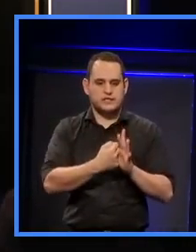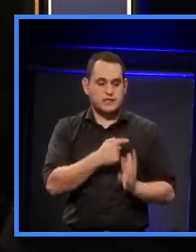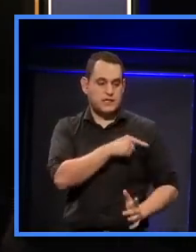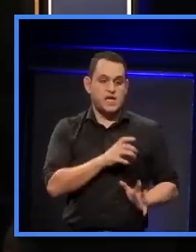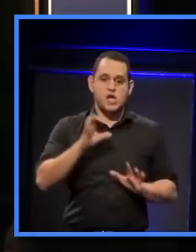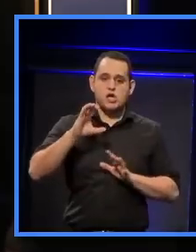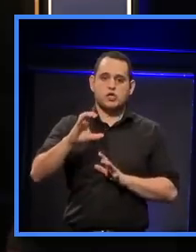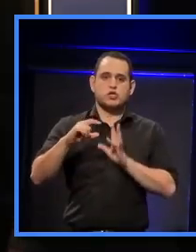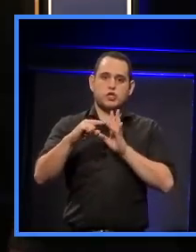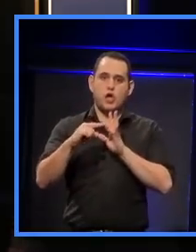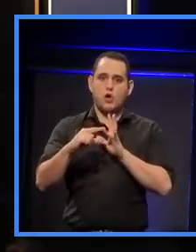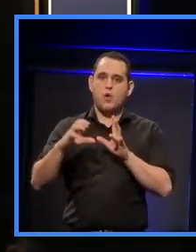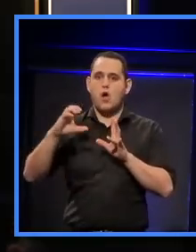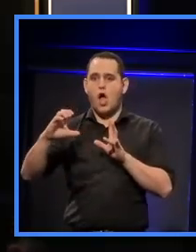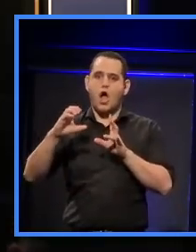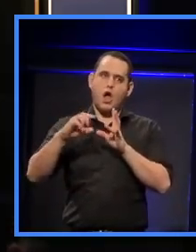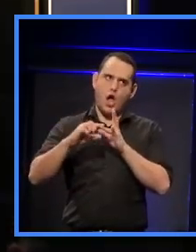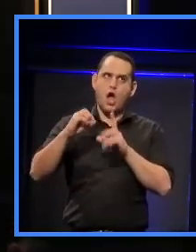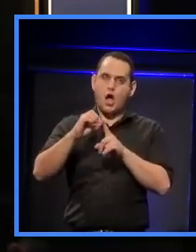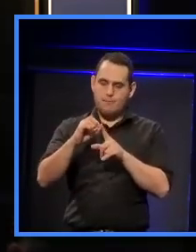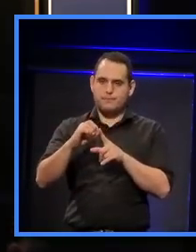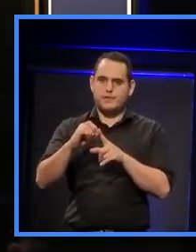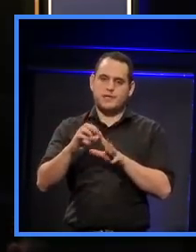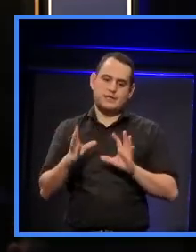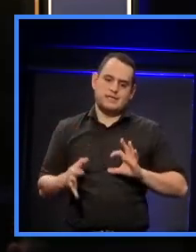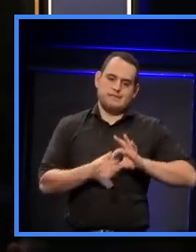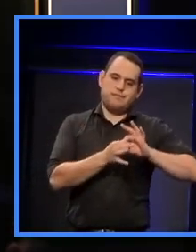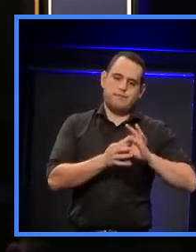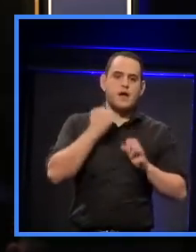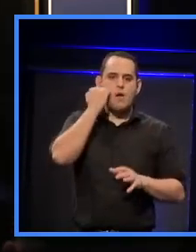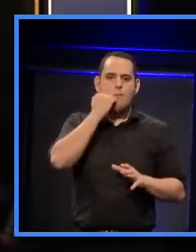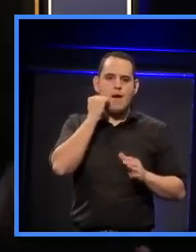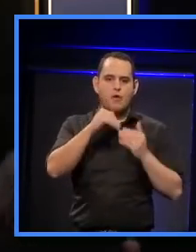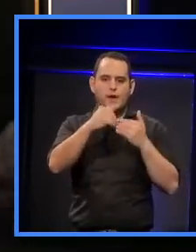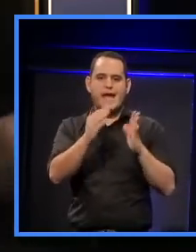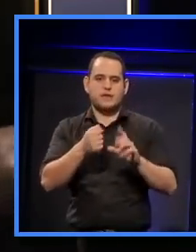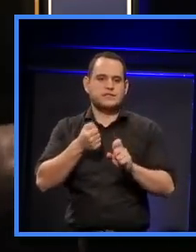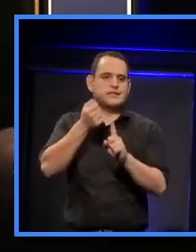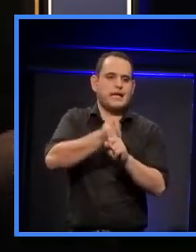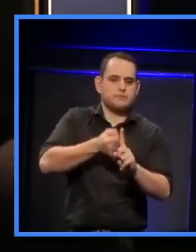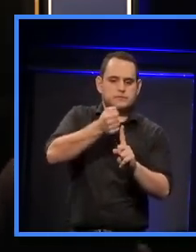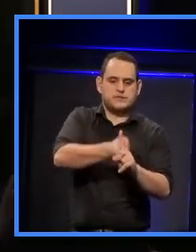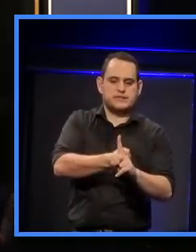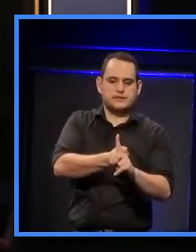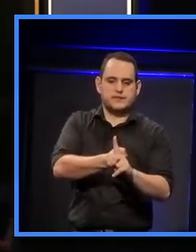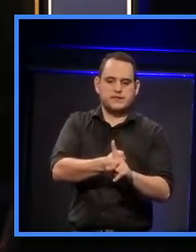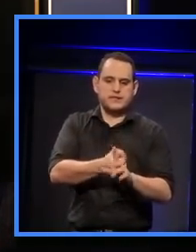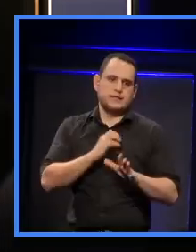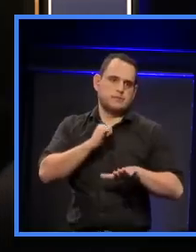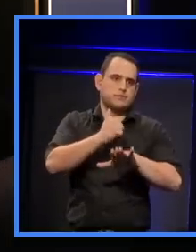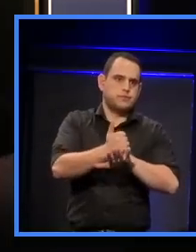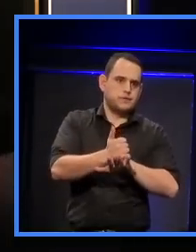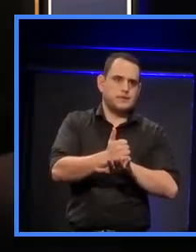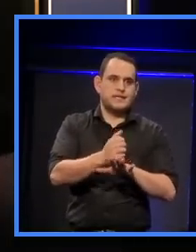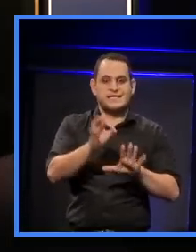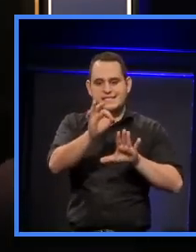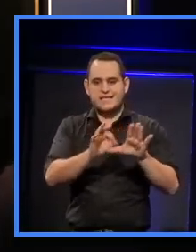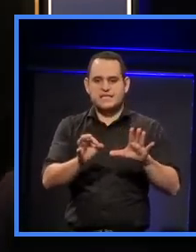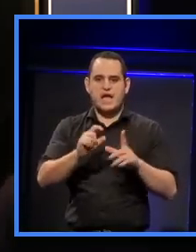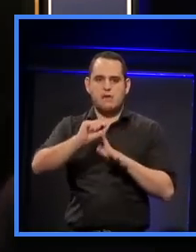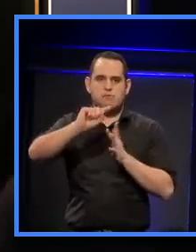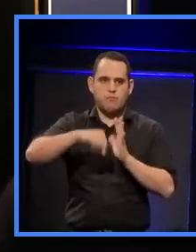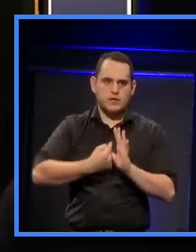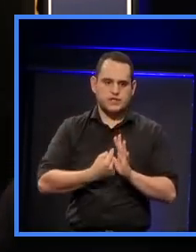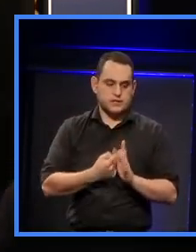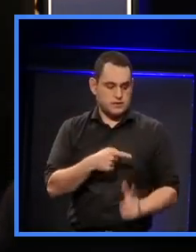New Zealand Maori Capability Committee, and remains active in Maori housing advocacy and papakayenga design projects. Ro